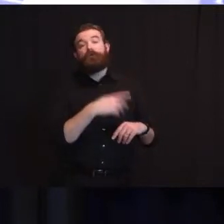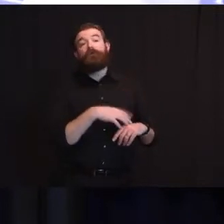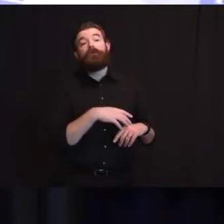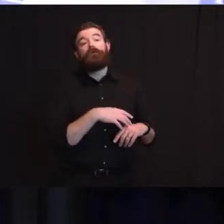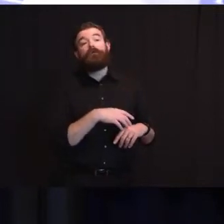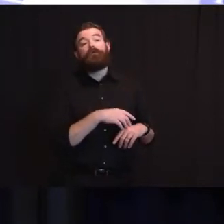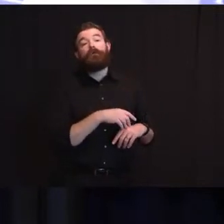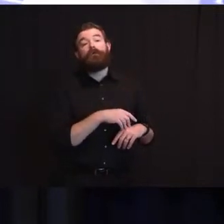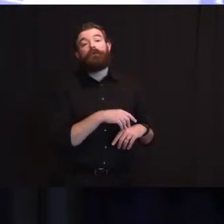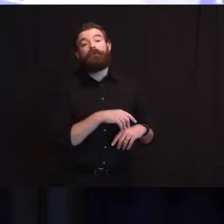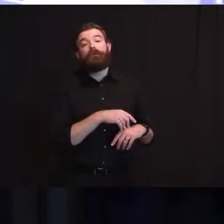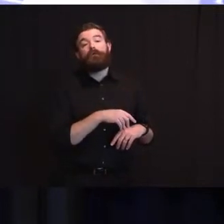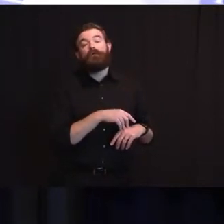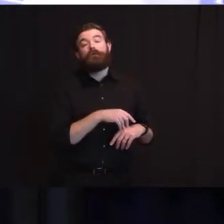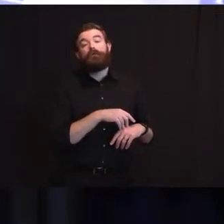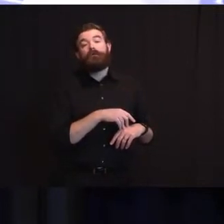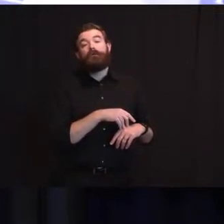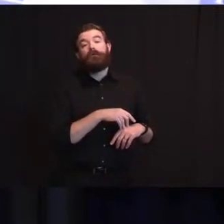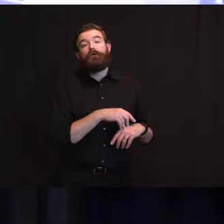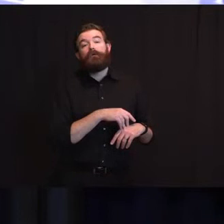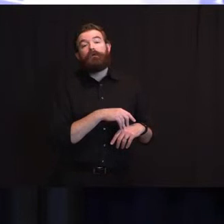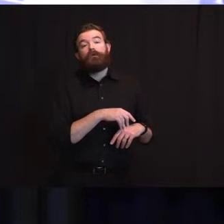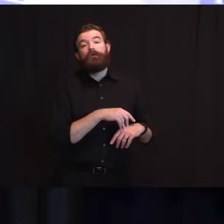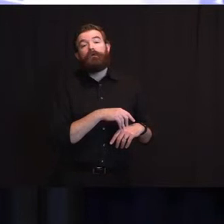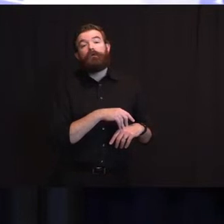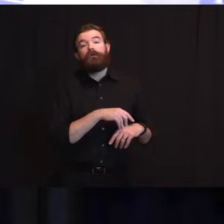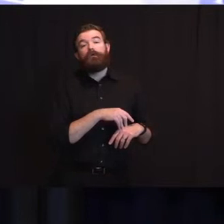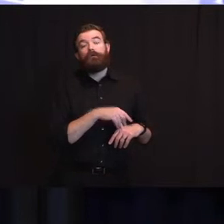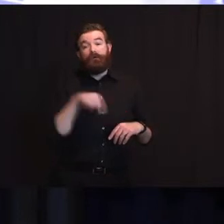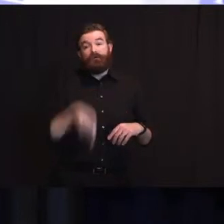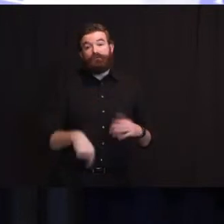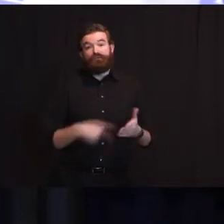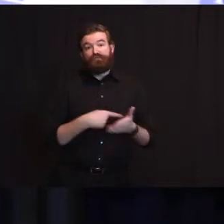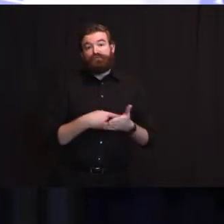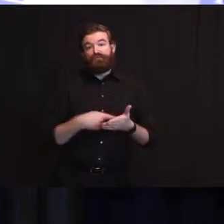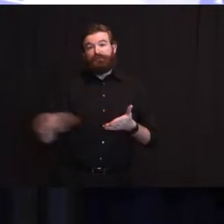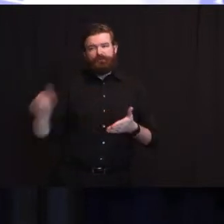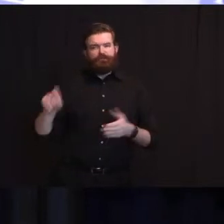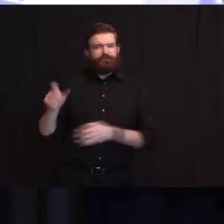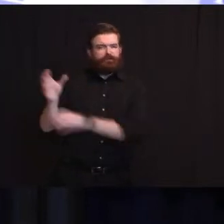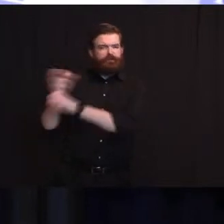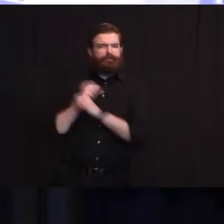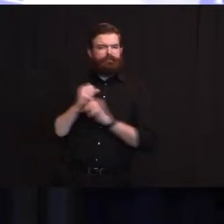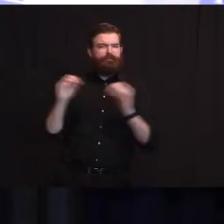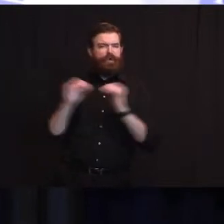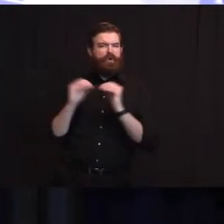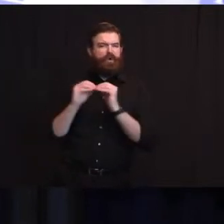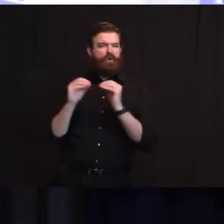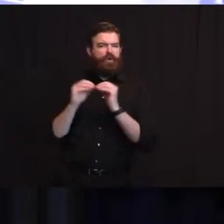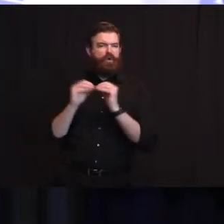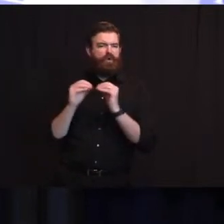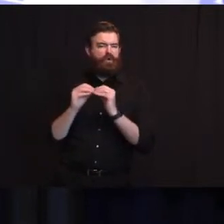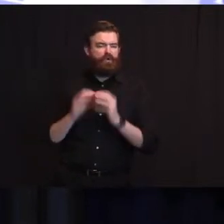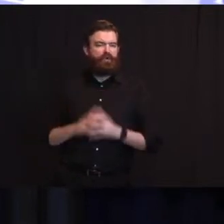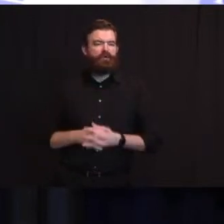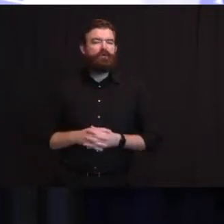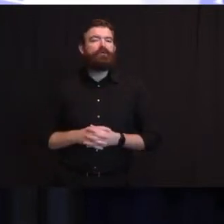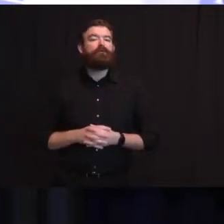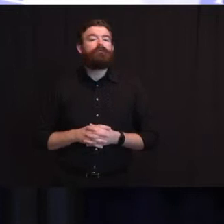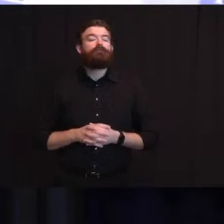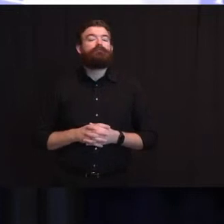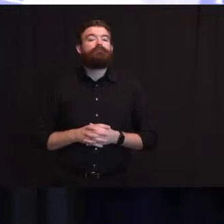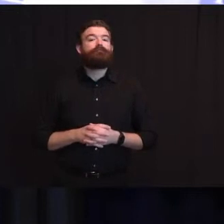delivered at the end of this week. So far, in terms of the reporting that we have received,